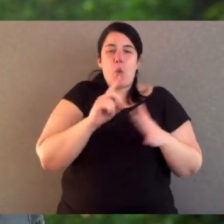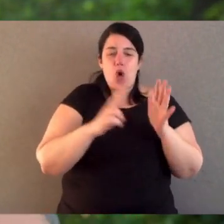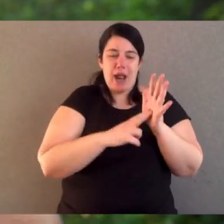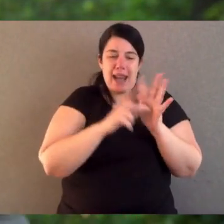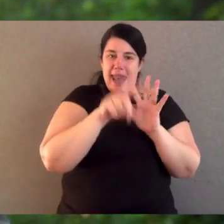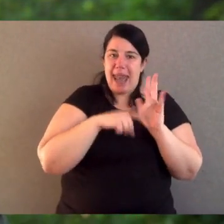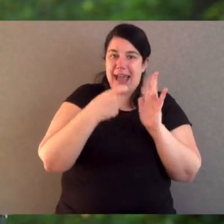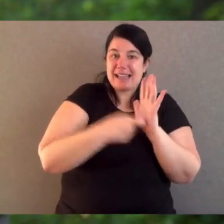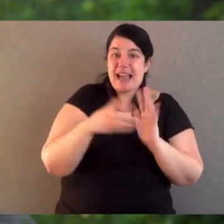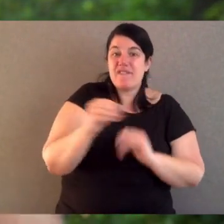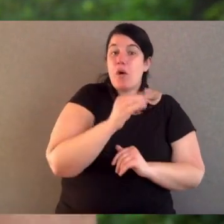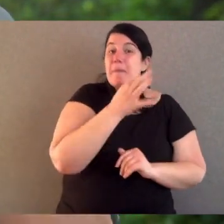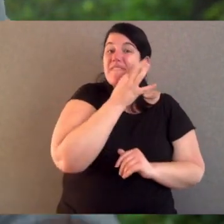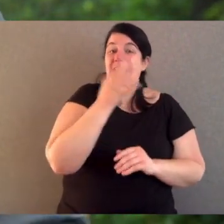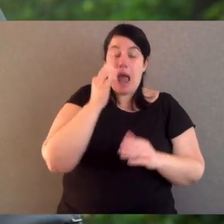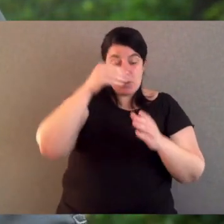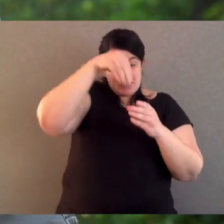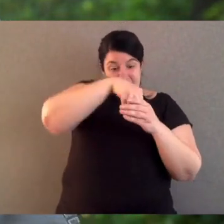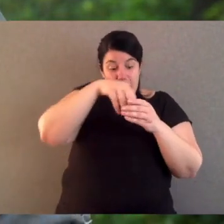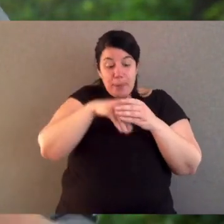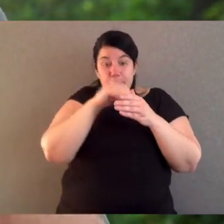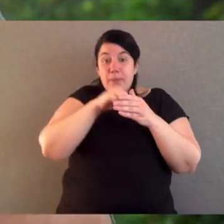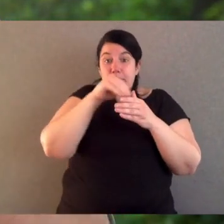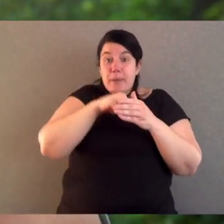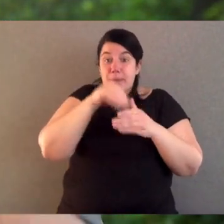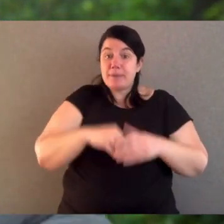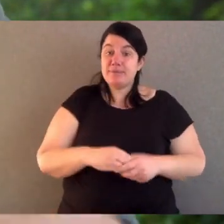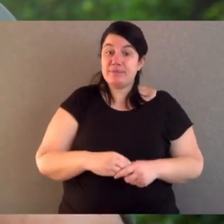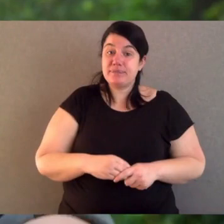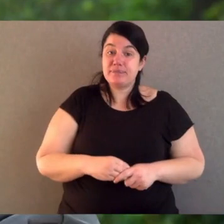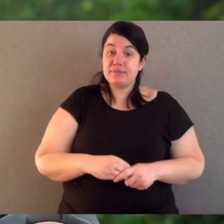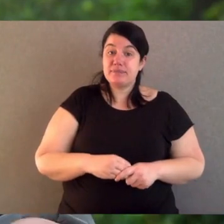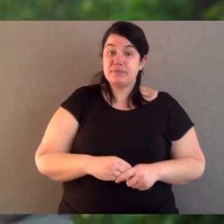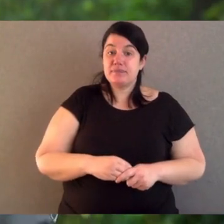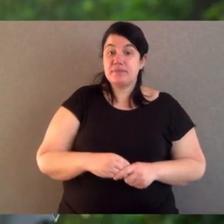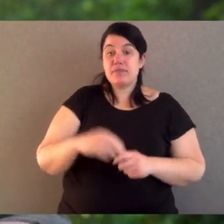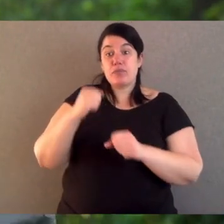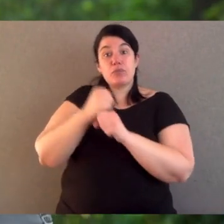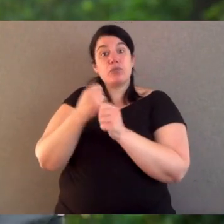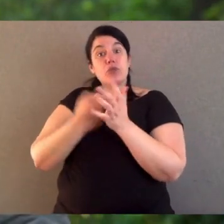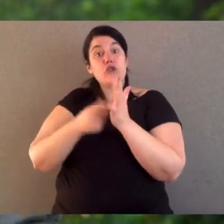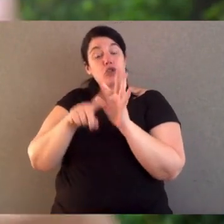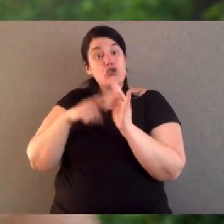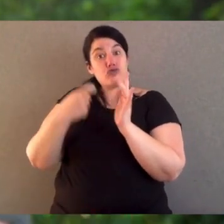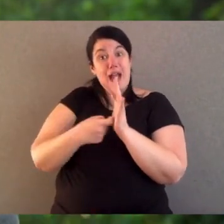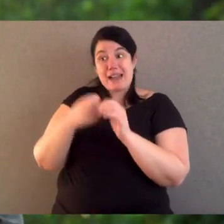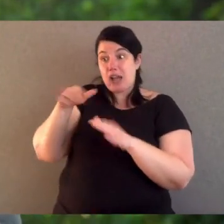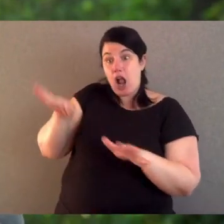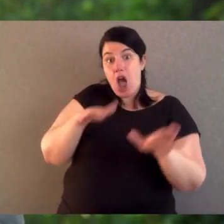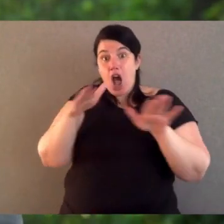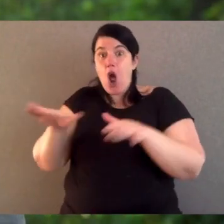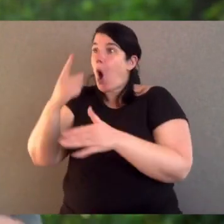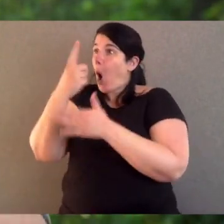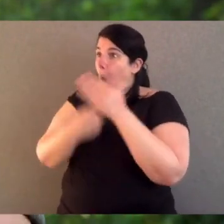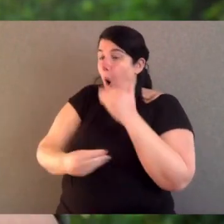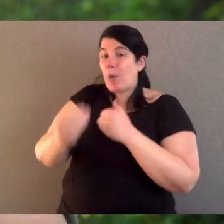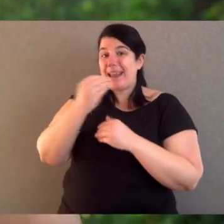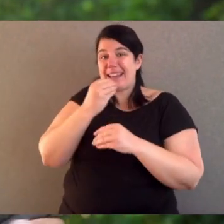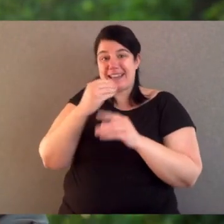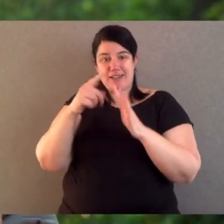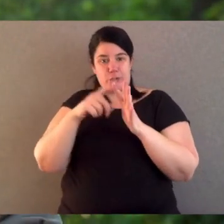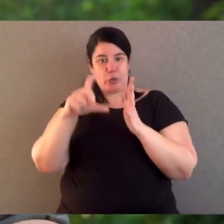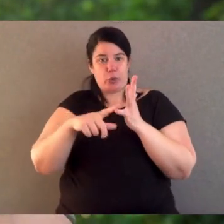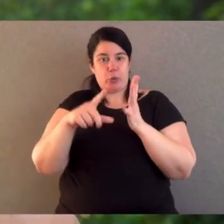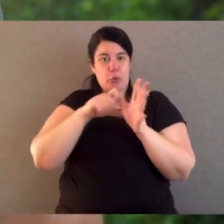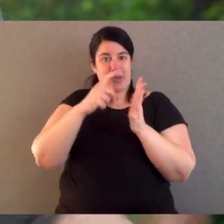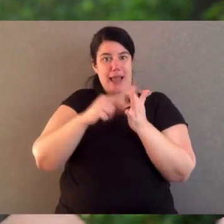nectar from flowers. And then it varies to greater gliders eat eucalyptus, and only eucalyptus. And yellow-bellied